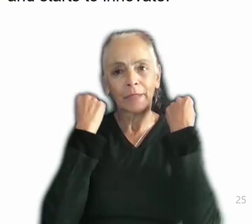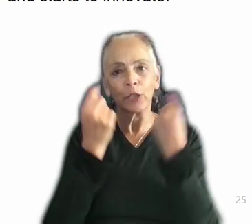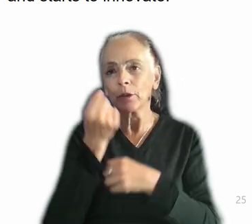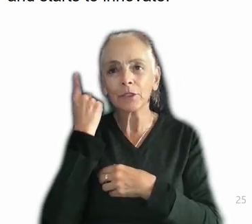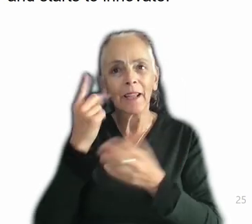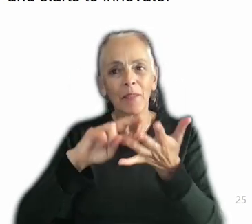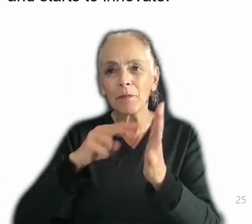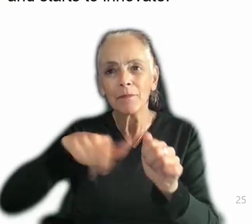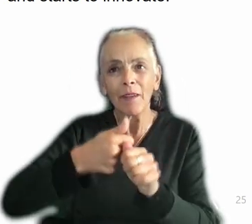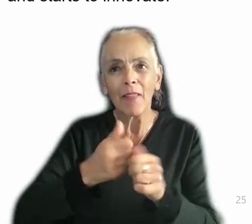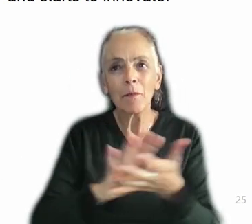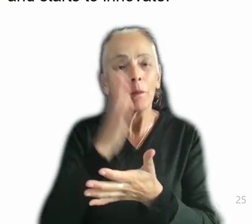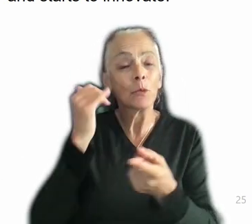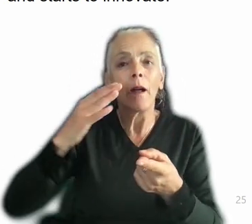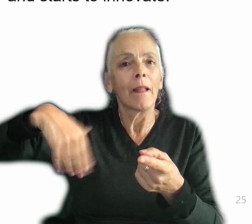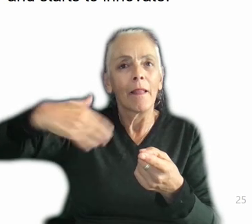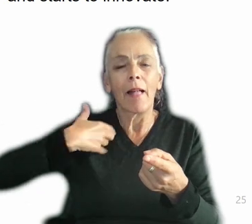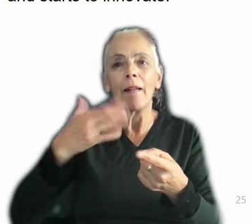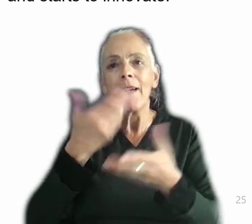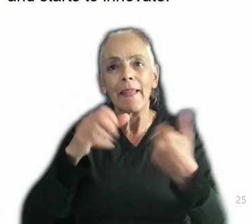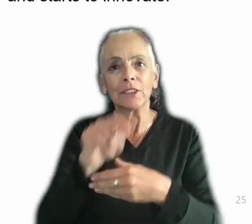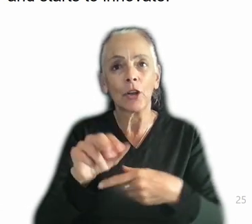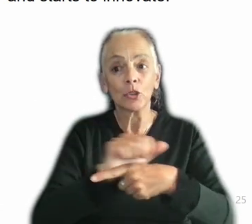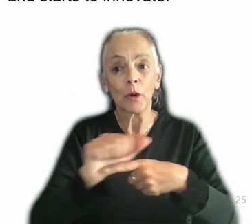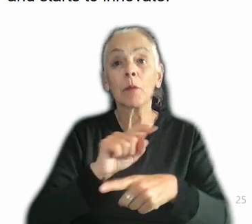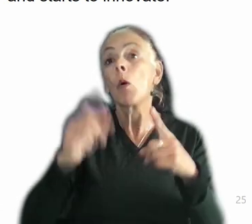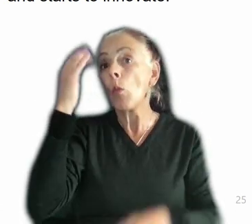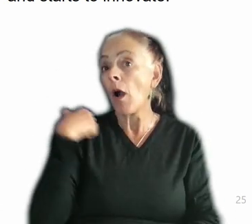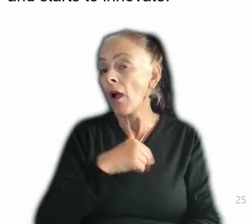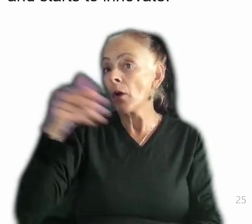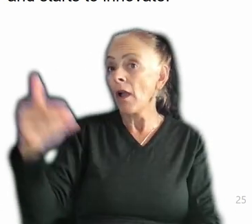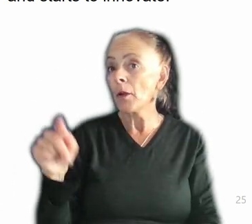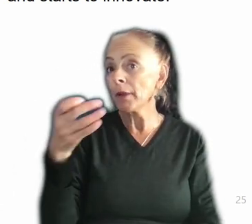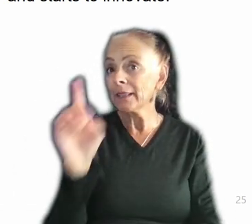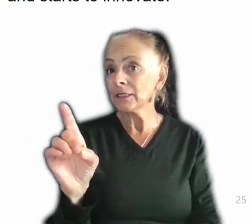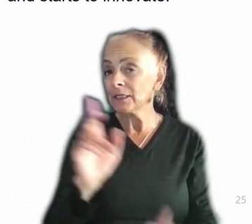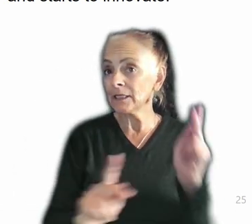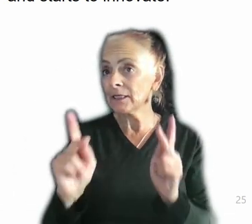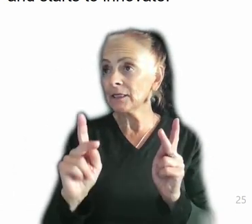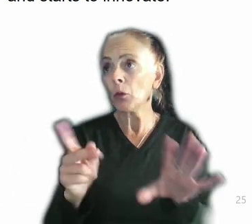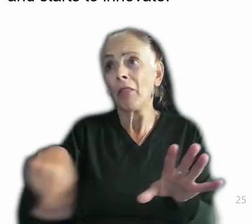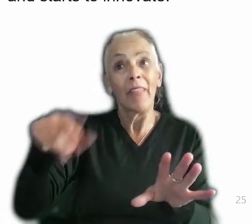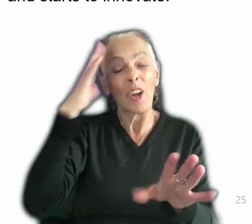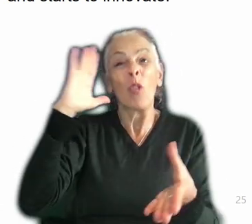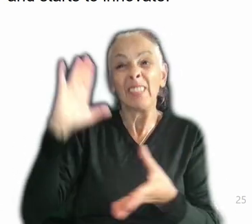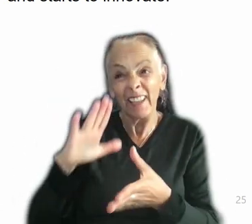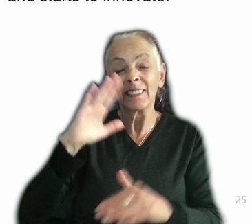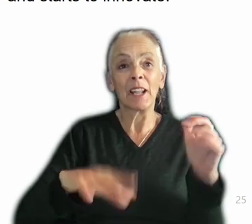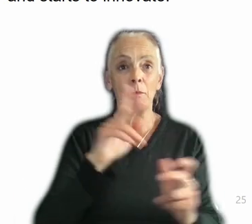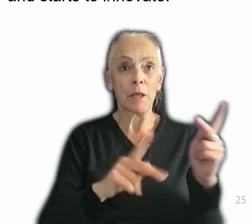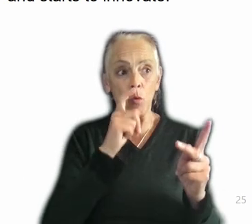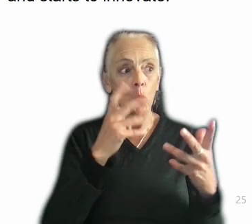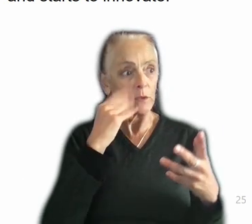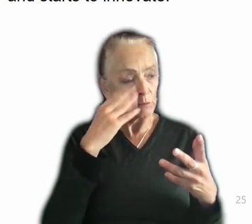just haven't done the hands-on training, right? But the reason we hire PhDs, who for the record probably know less stuff than people who have actually been trained on how